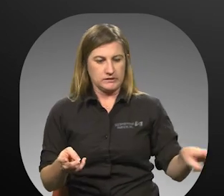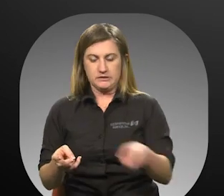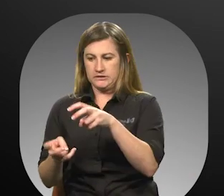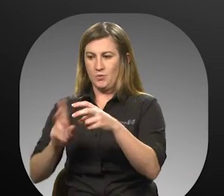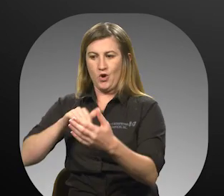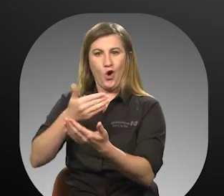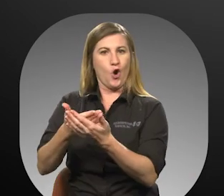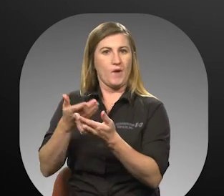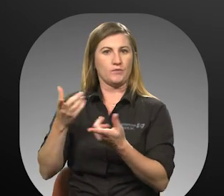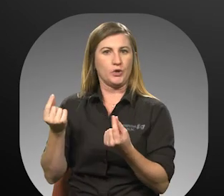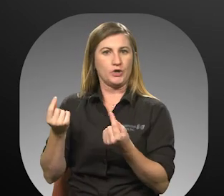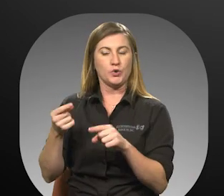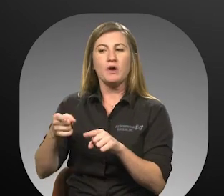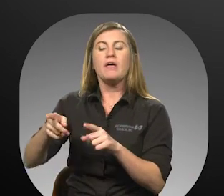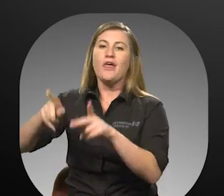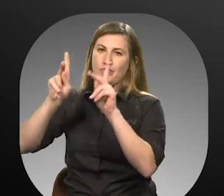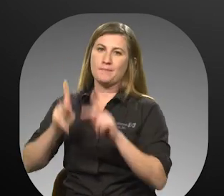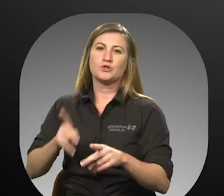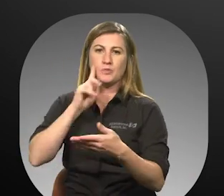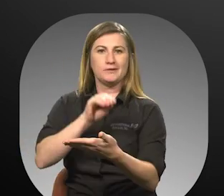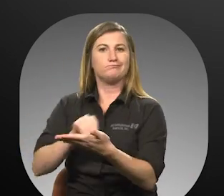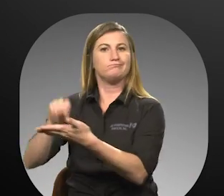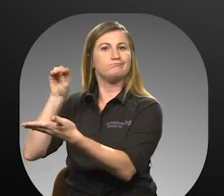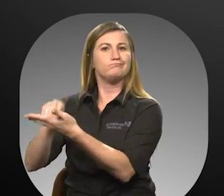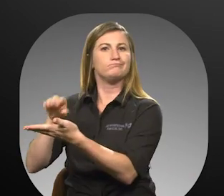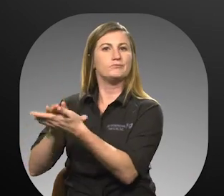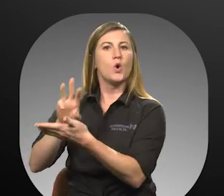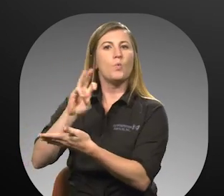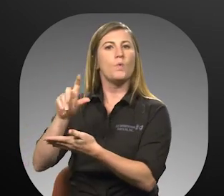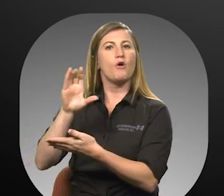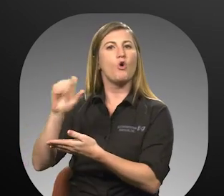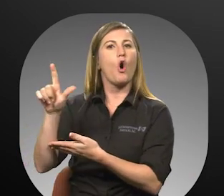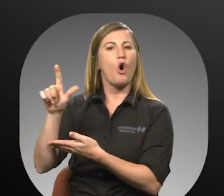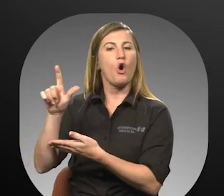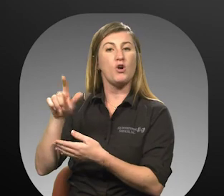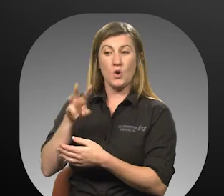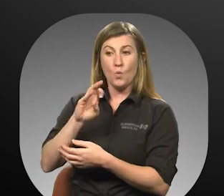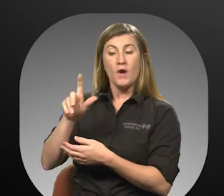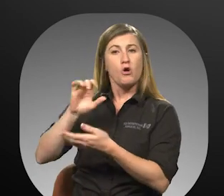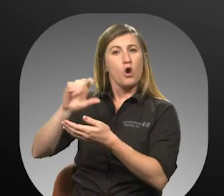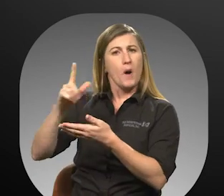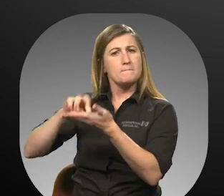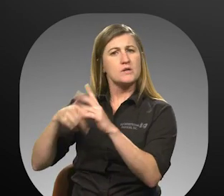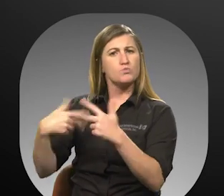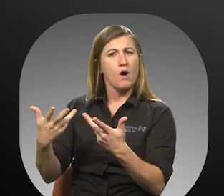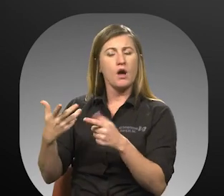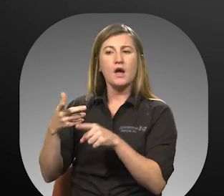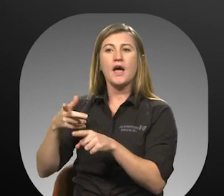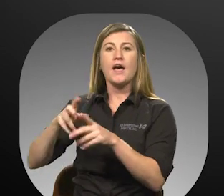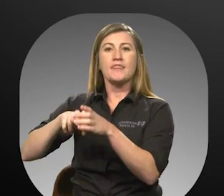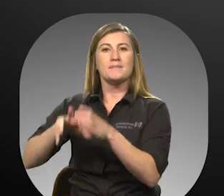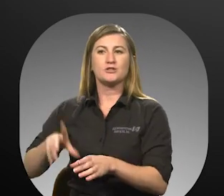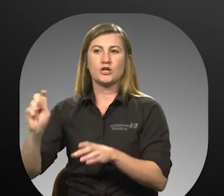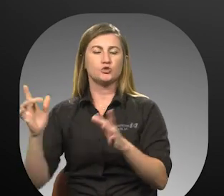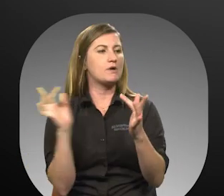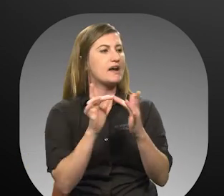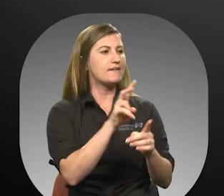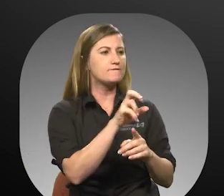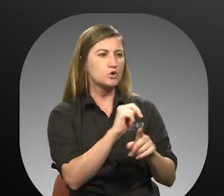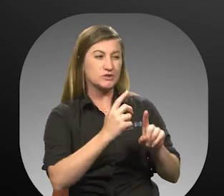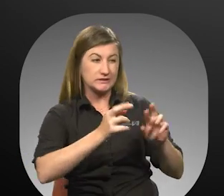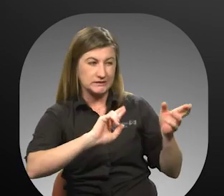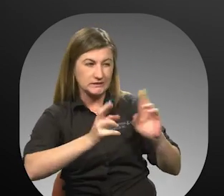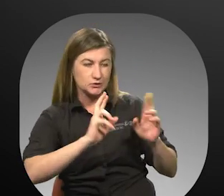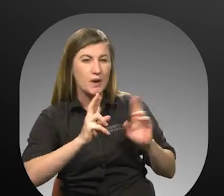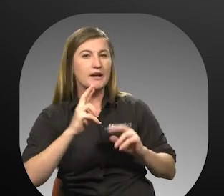passenger will be placed into will call status. Will call status means that the passenger must contact Votran when they are ready for their return trip